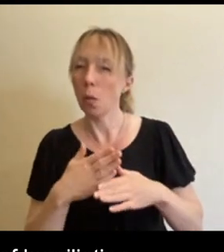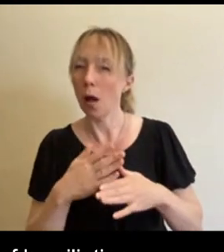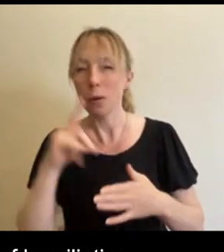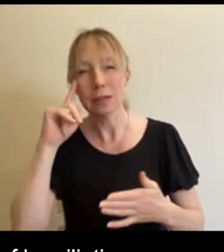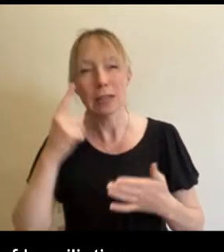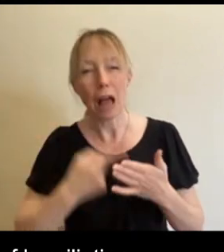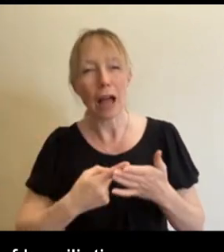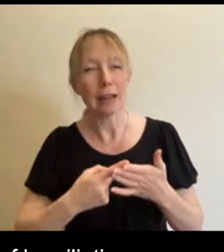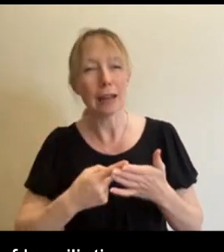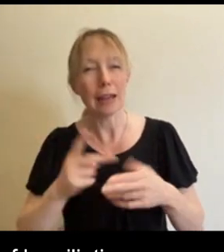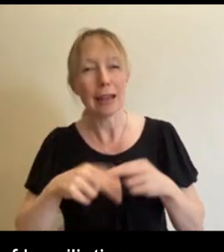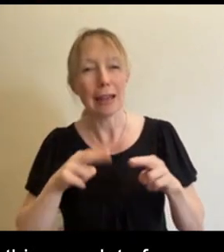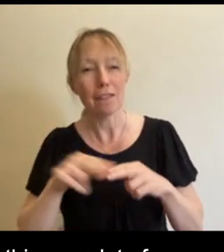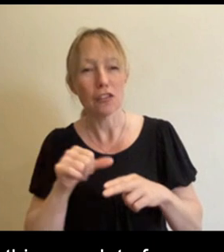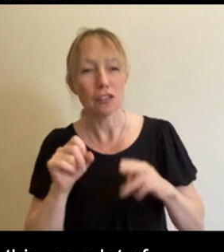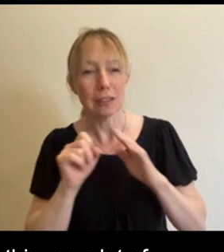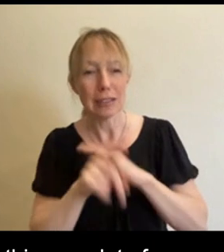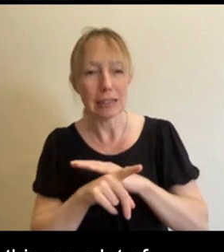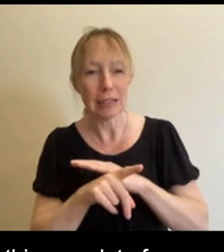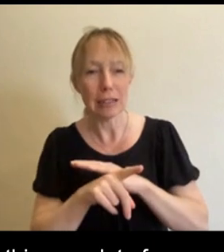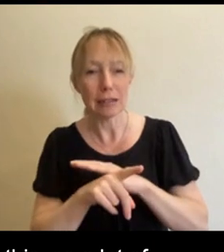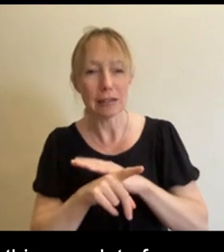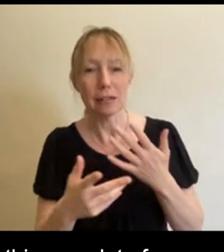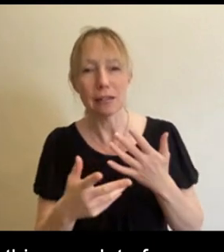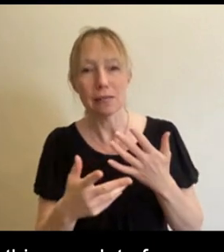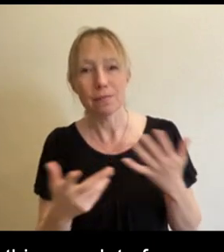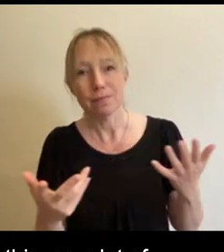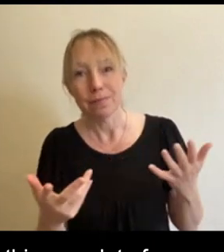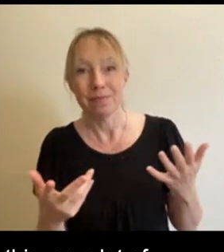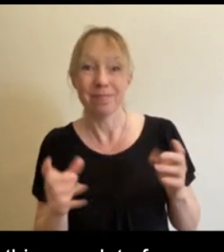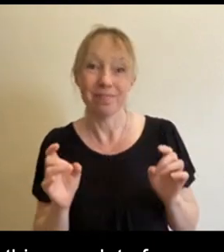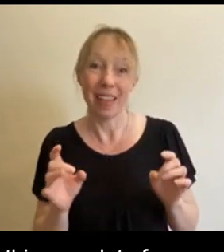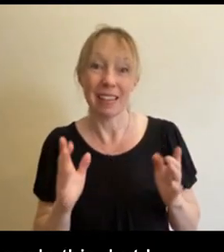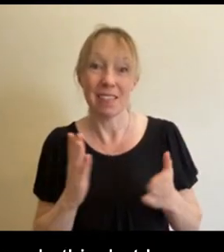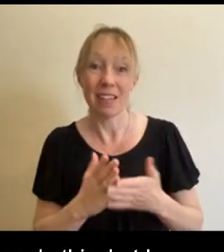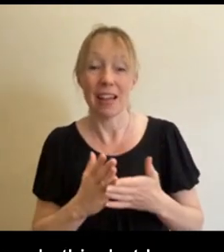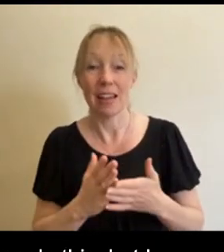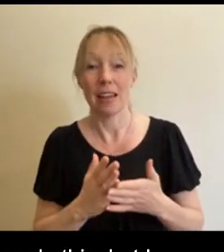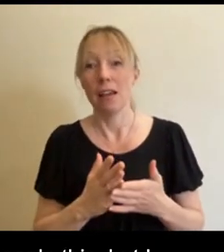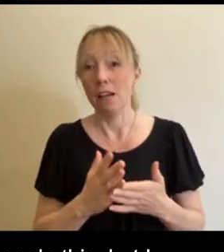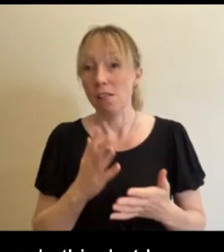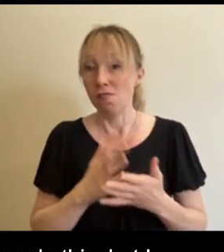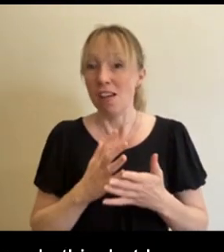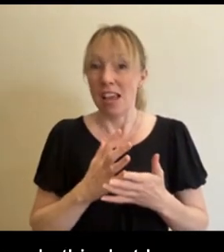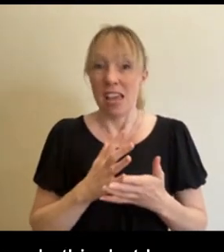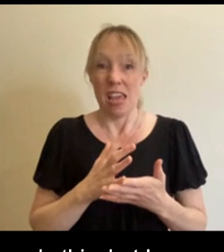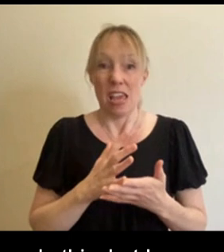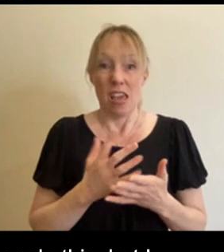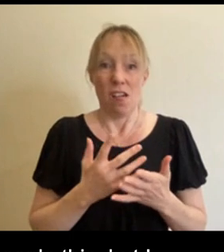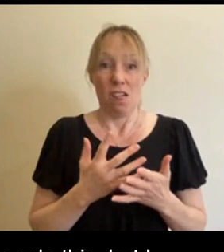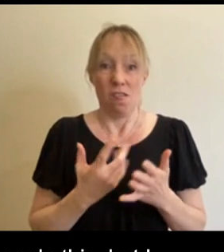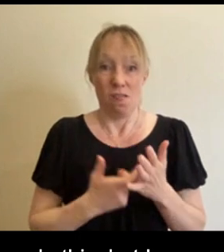send it, but I wanted to in the end. So, yeah, that's it, really. It's raw and it's true and it's absolutely